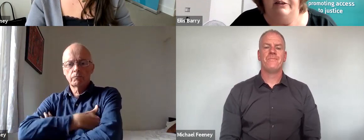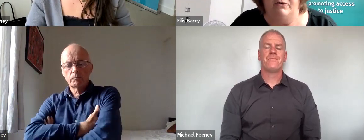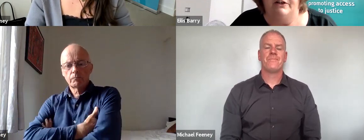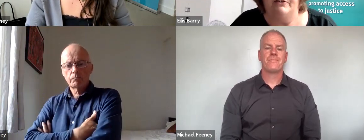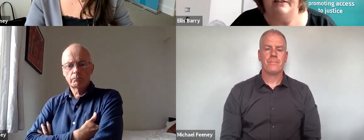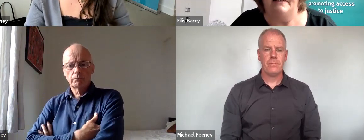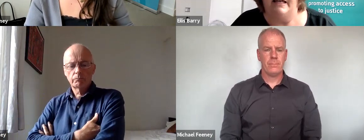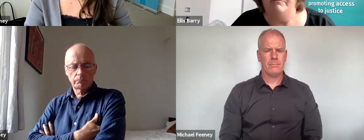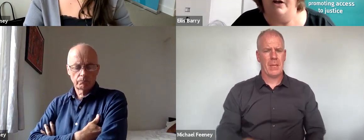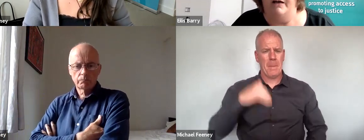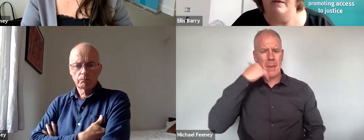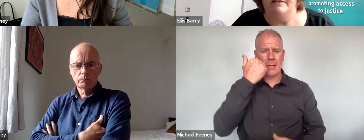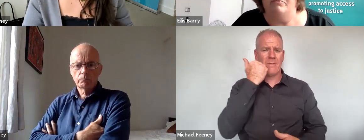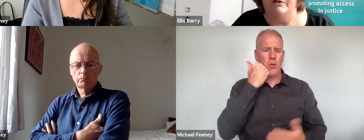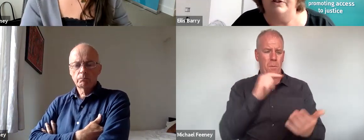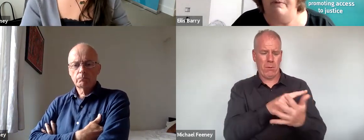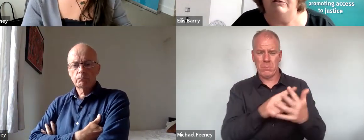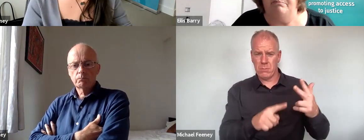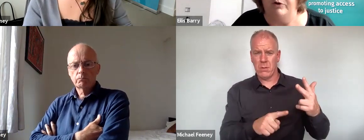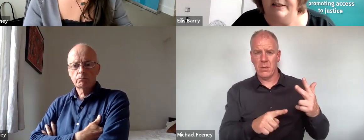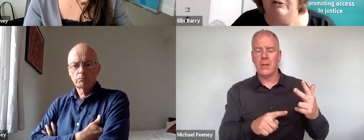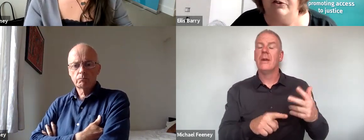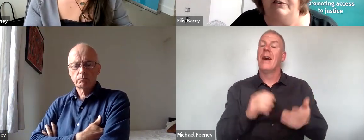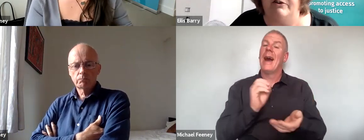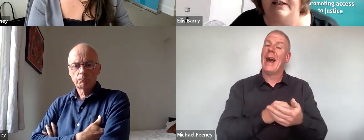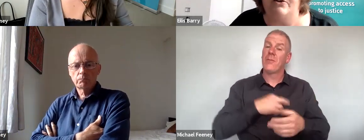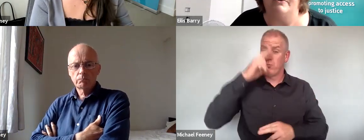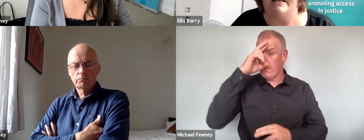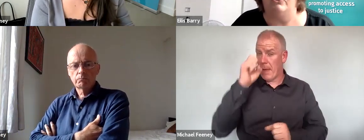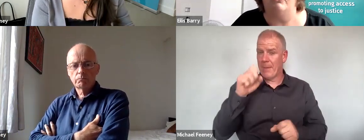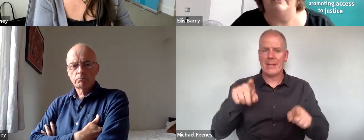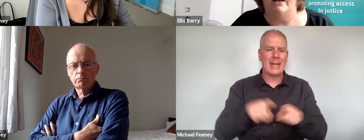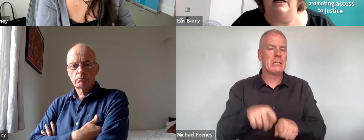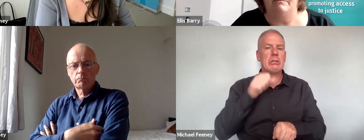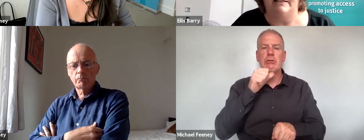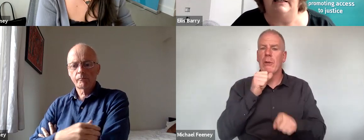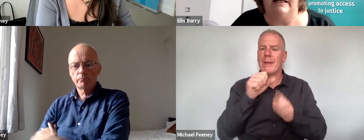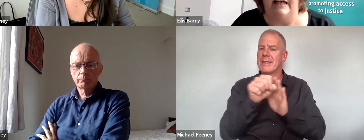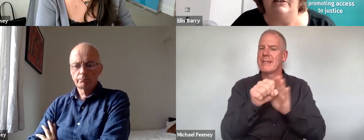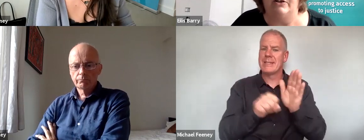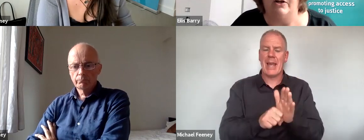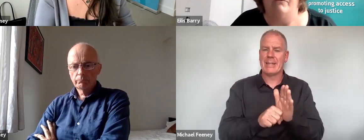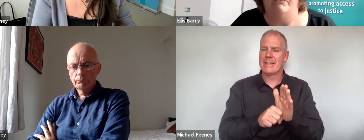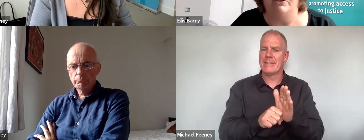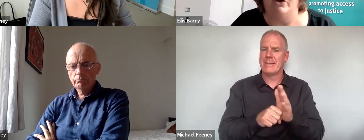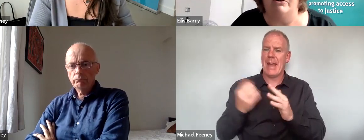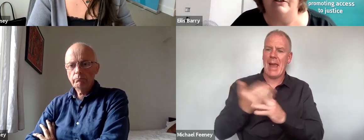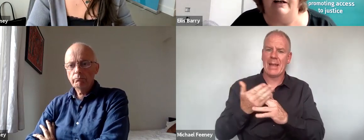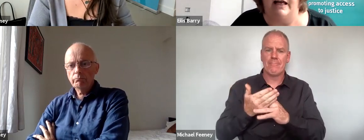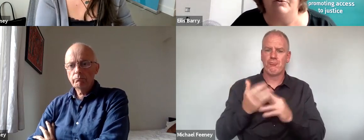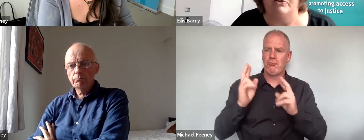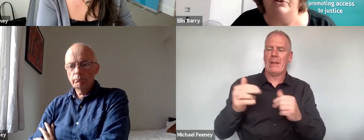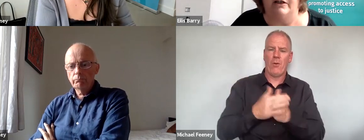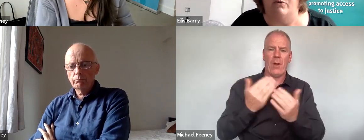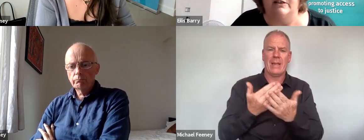Given those figures, at the same time, it's important to point out that there is no statutory entitlement to legal aid for the majority